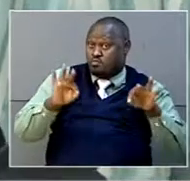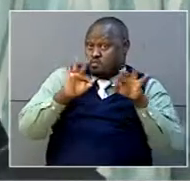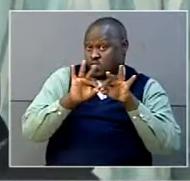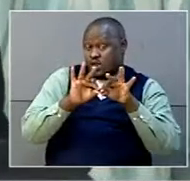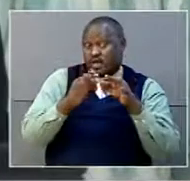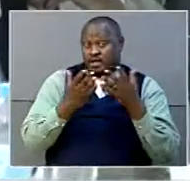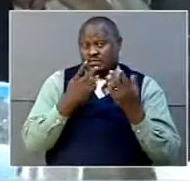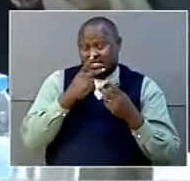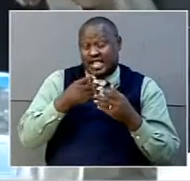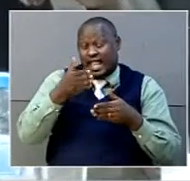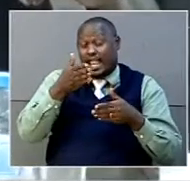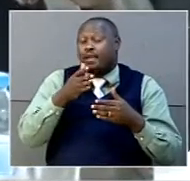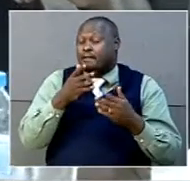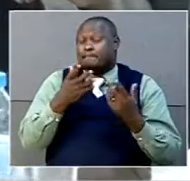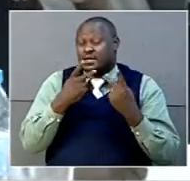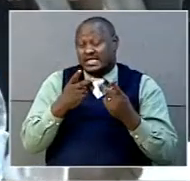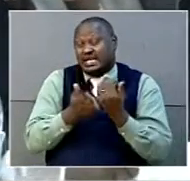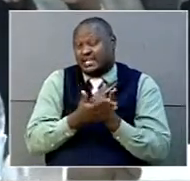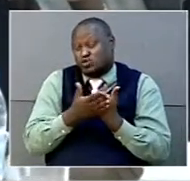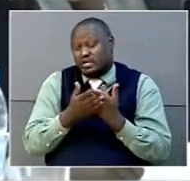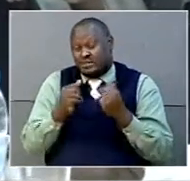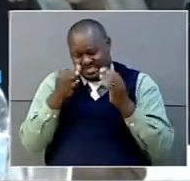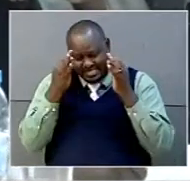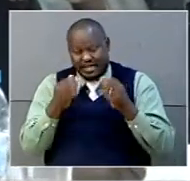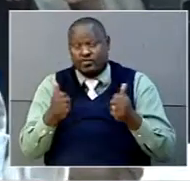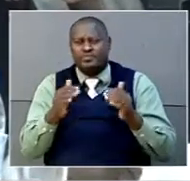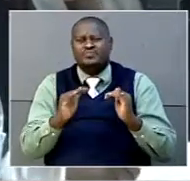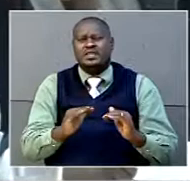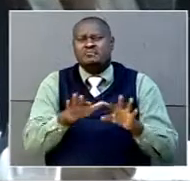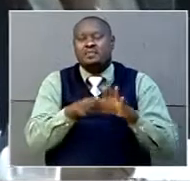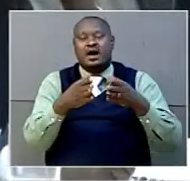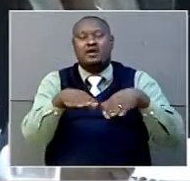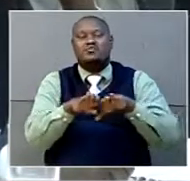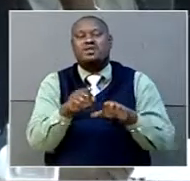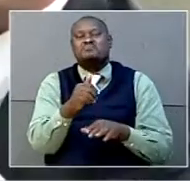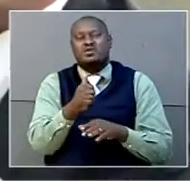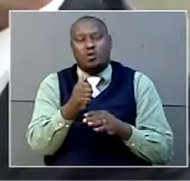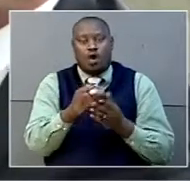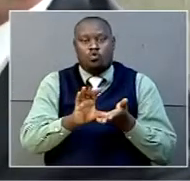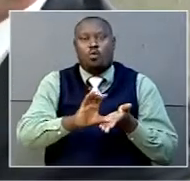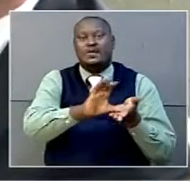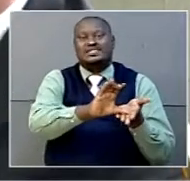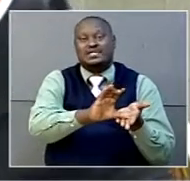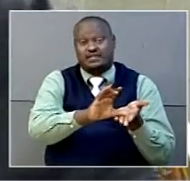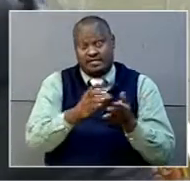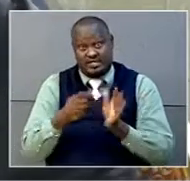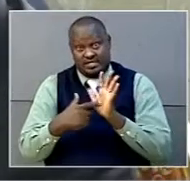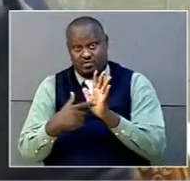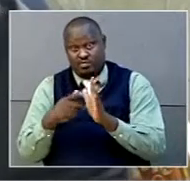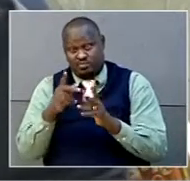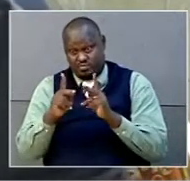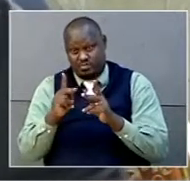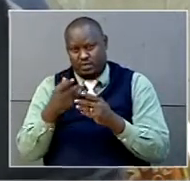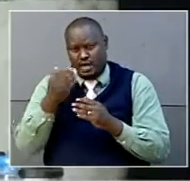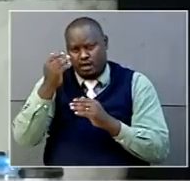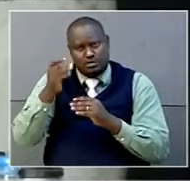result. However, members are still in disagreement on the issue of awarding compensations to victims of wrongful